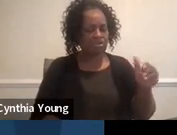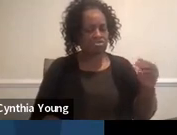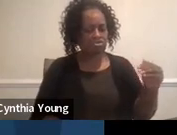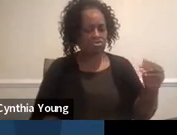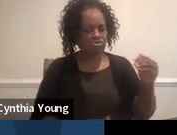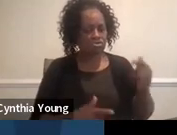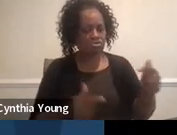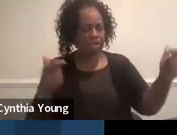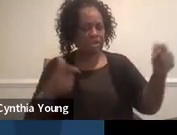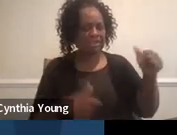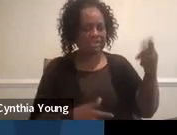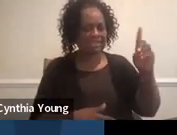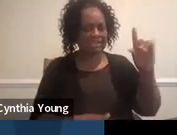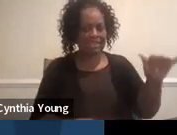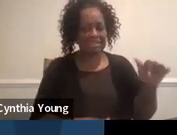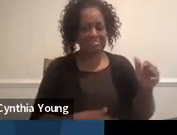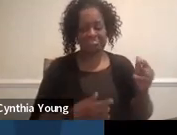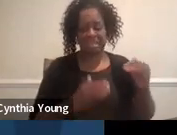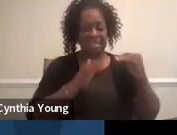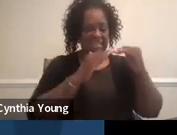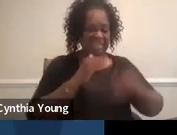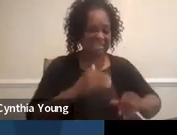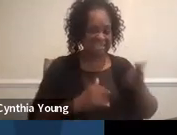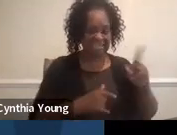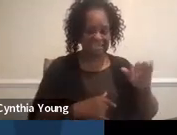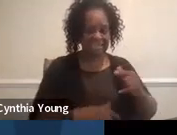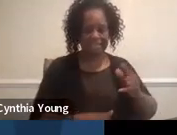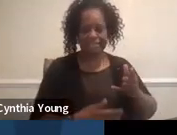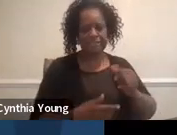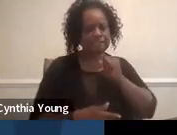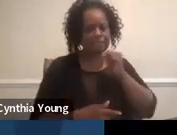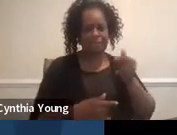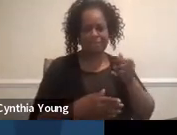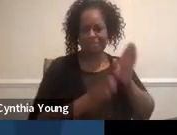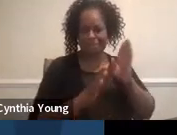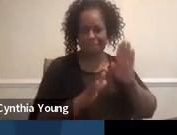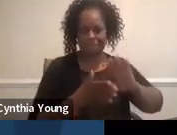So if you, it doesn't look at anything less than 10 days, put it that way.